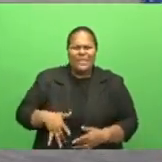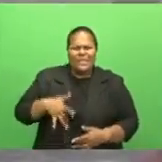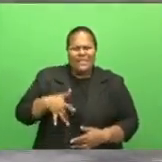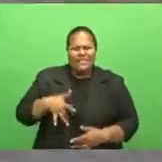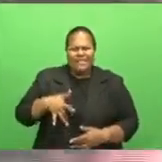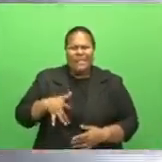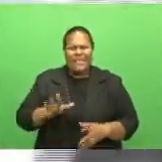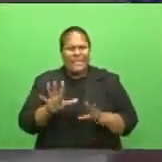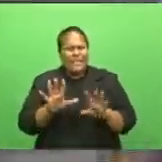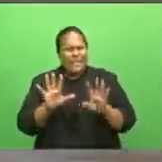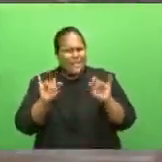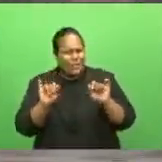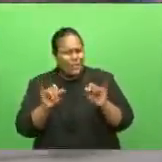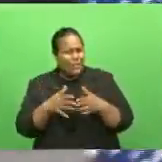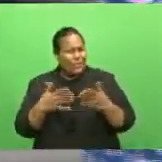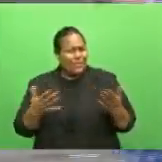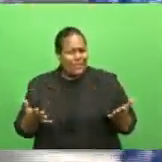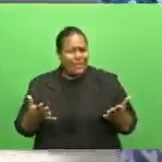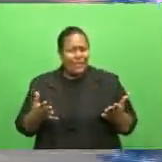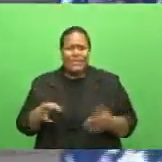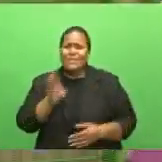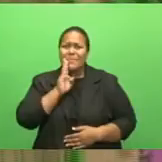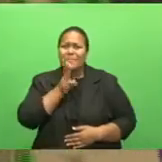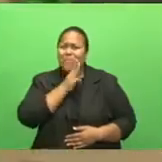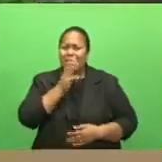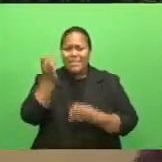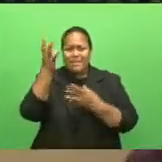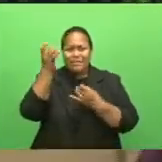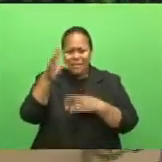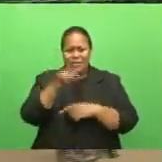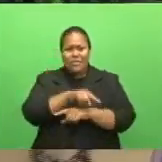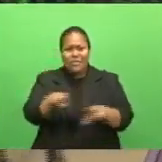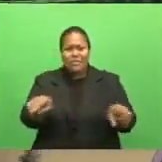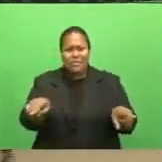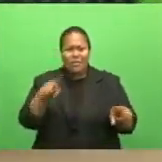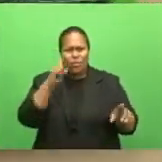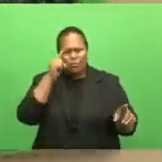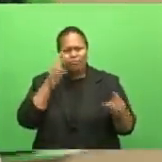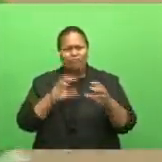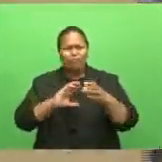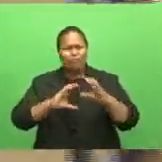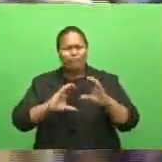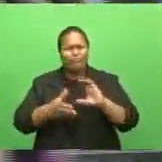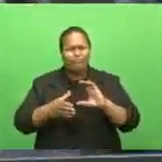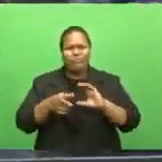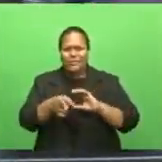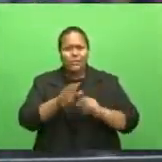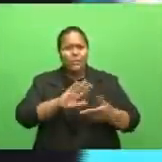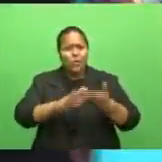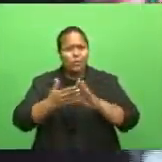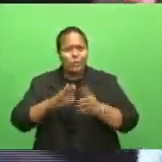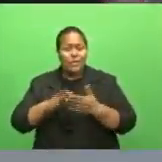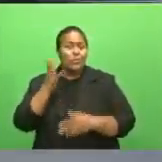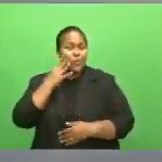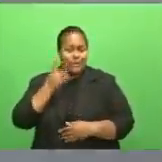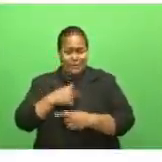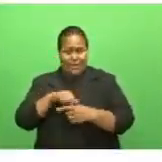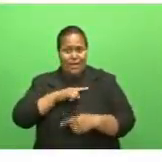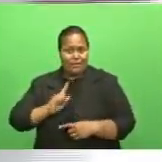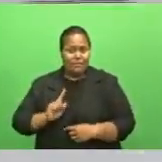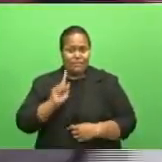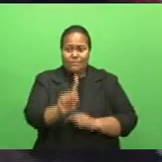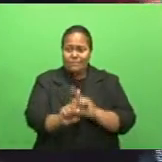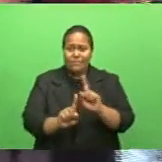There's a lot of misinformation within the communities. That is what we have noticed as we go into the communities and talk about